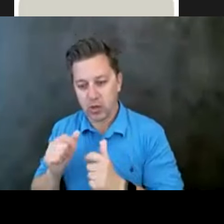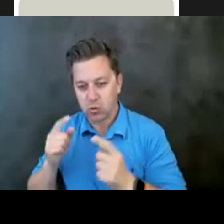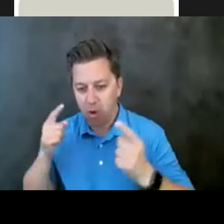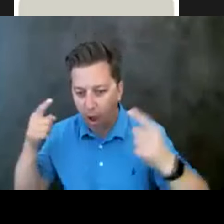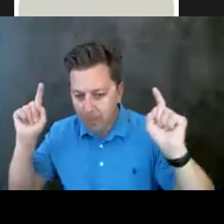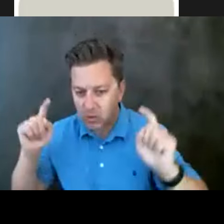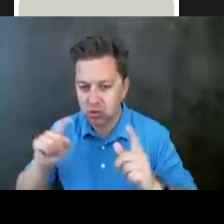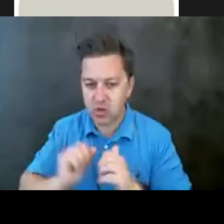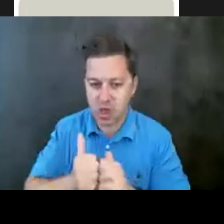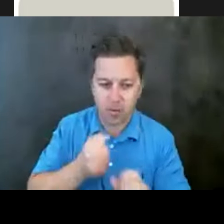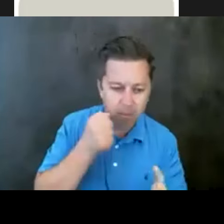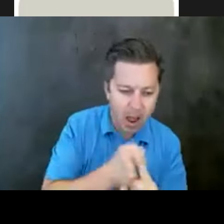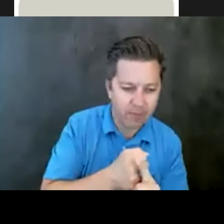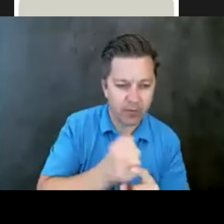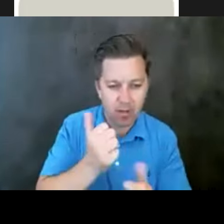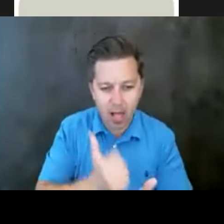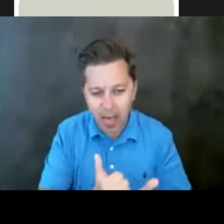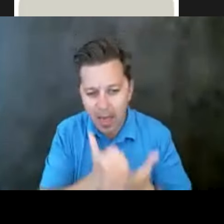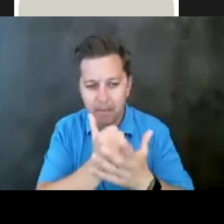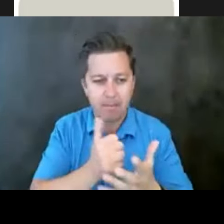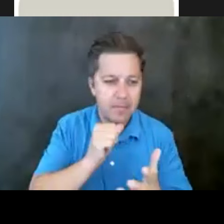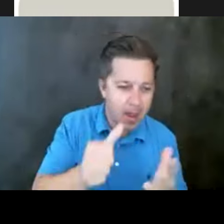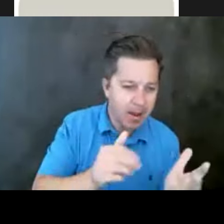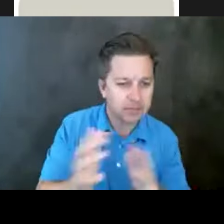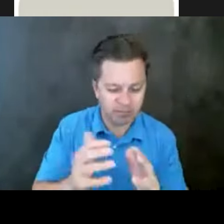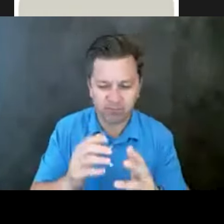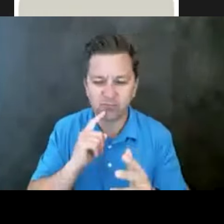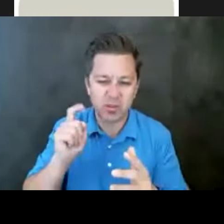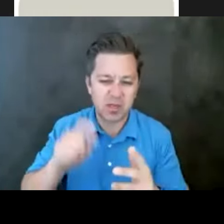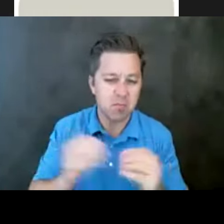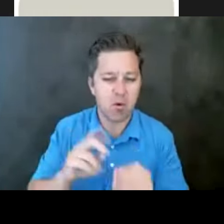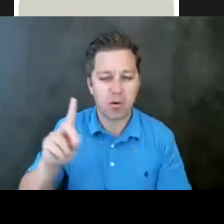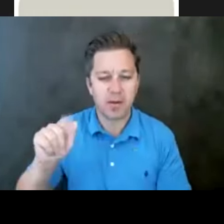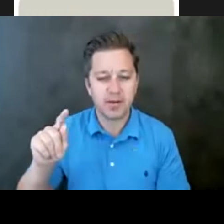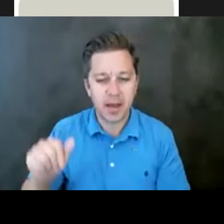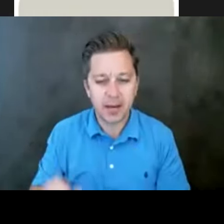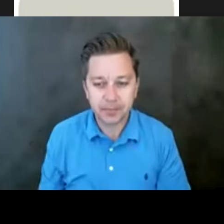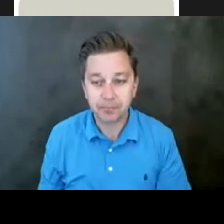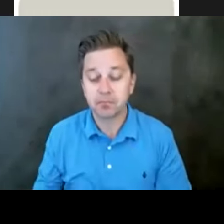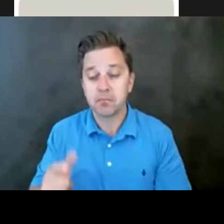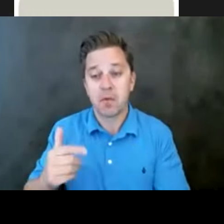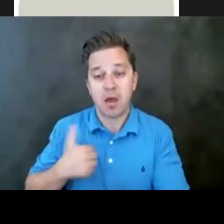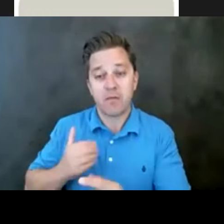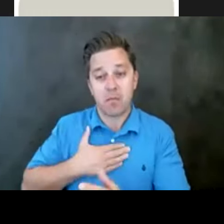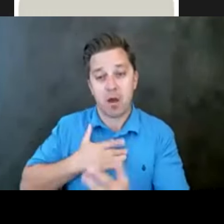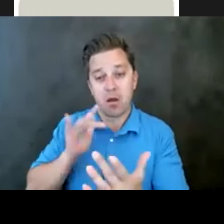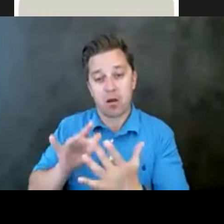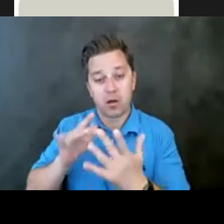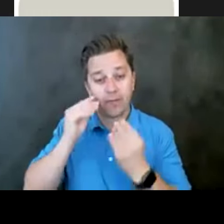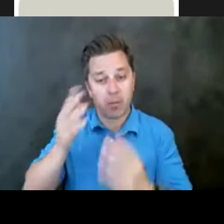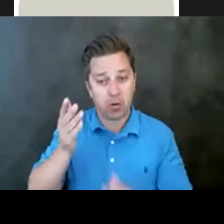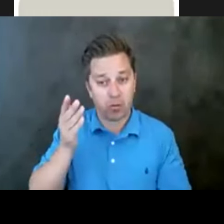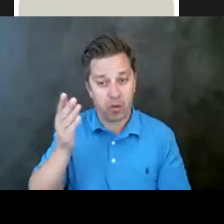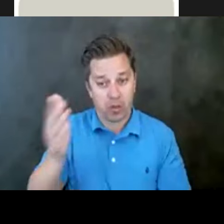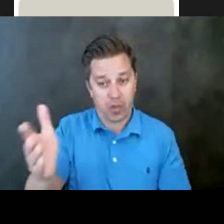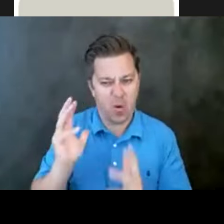So we really need to be looking at efforts to build that data. So with that, here's my contact information. I'm going to go ahead and leave